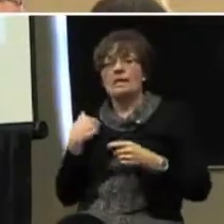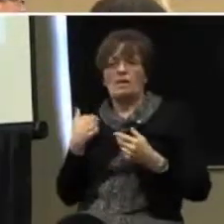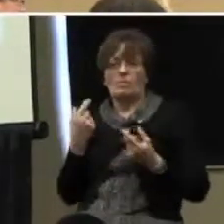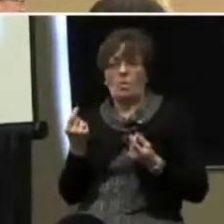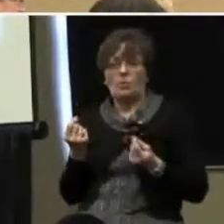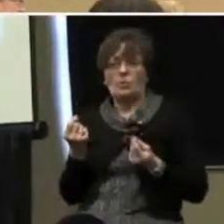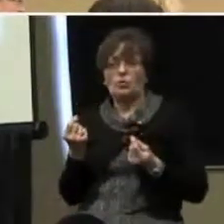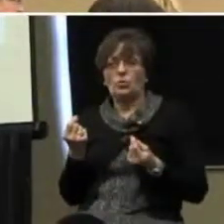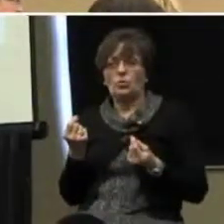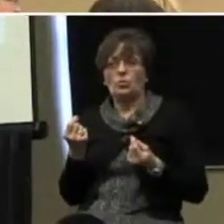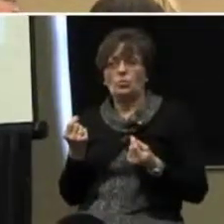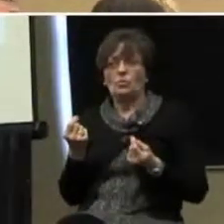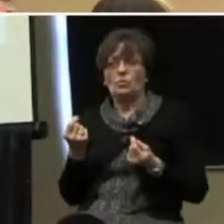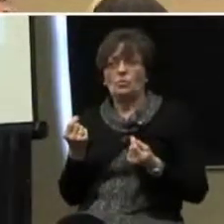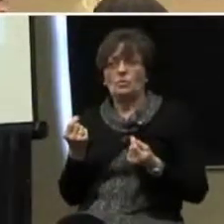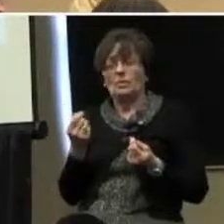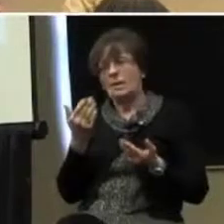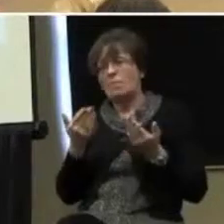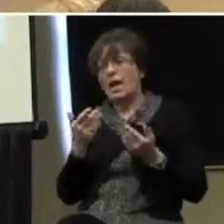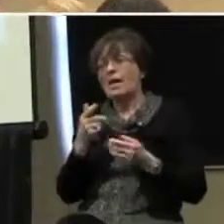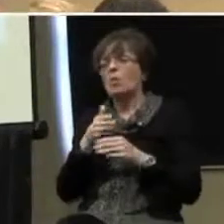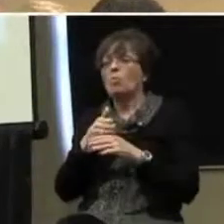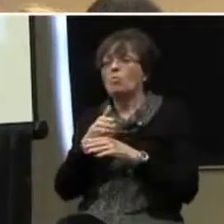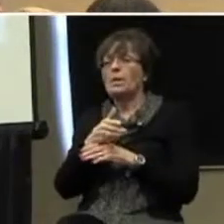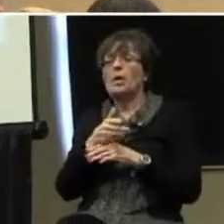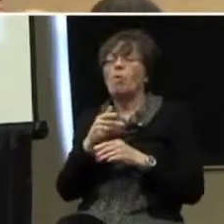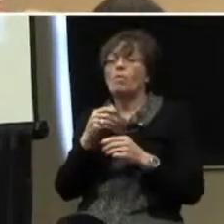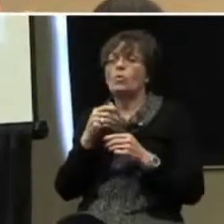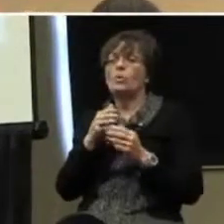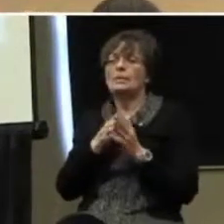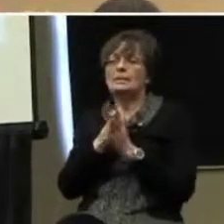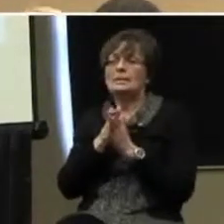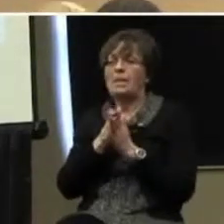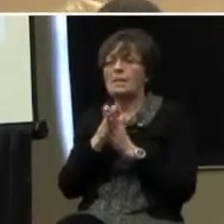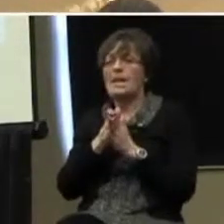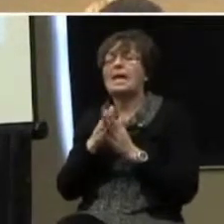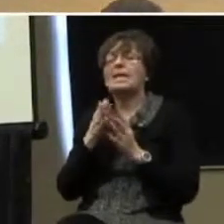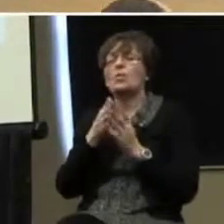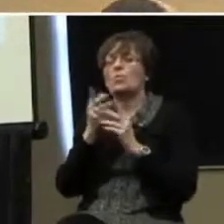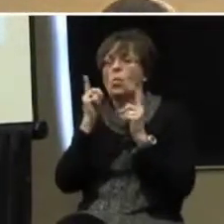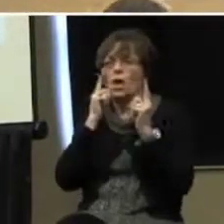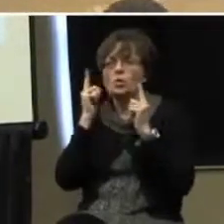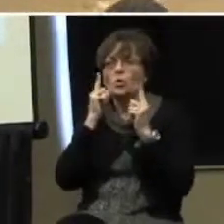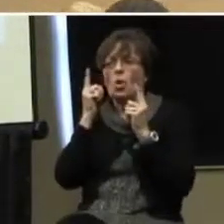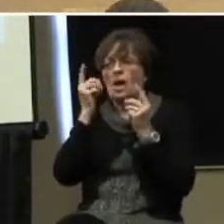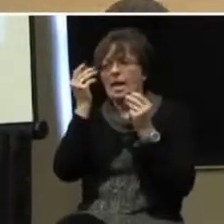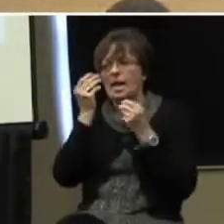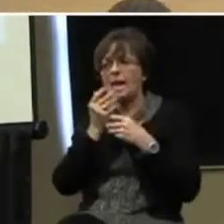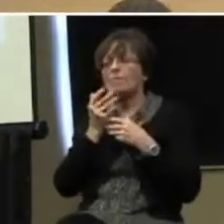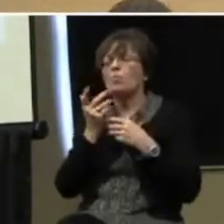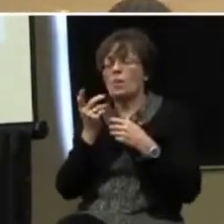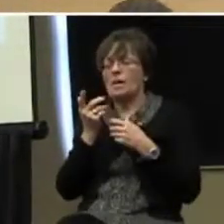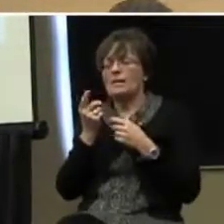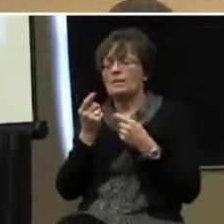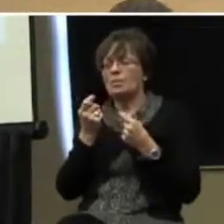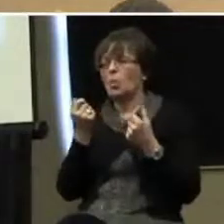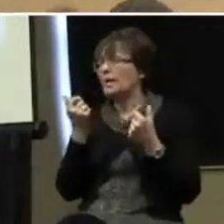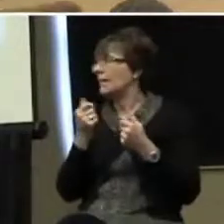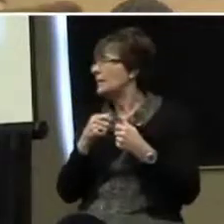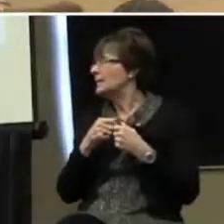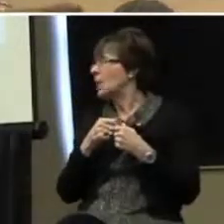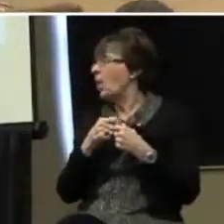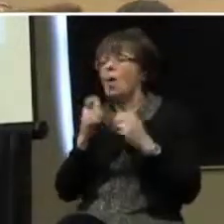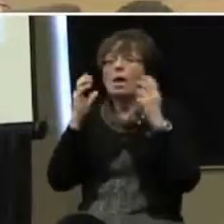Well, then what I would probably do is, he might be getting overstimulated pretty quickly by the auditory input. So even the noise-canceling